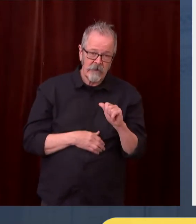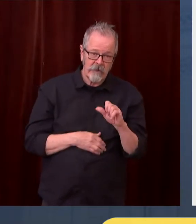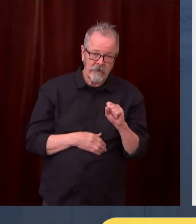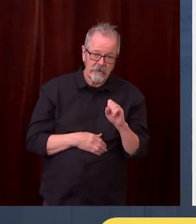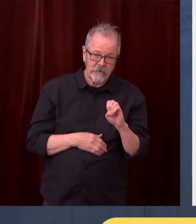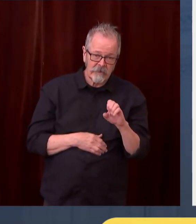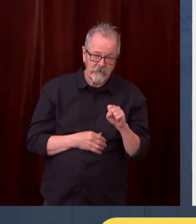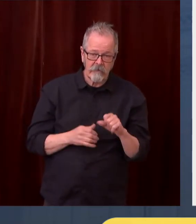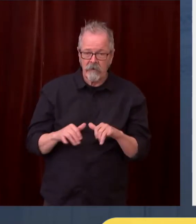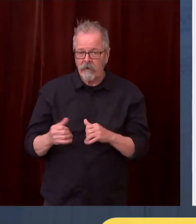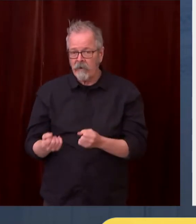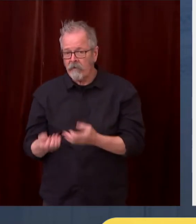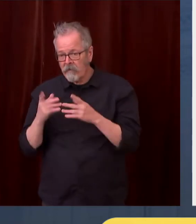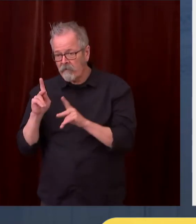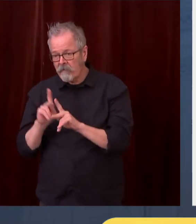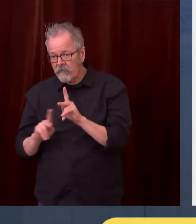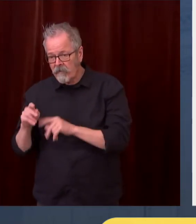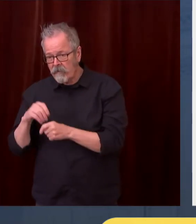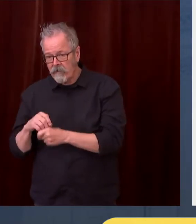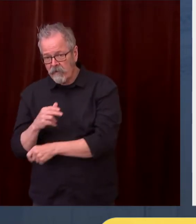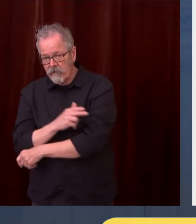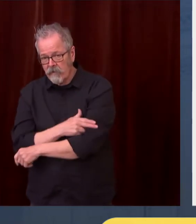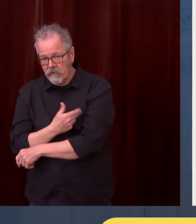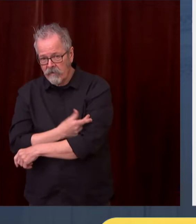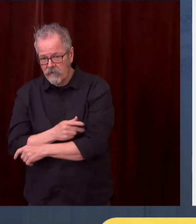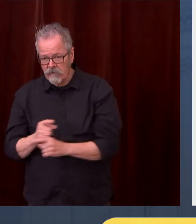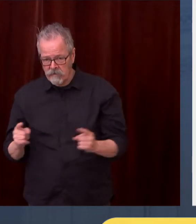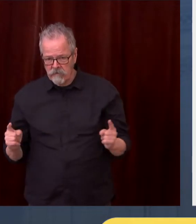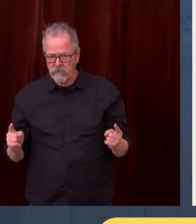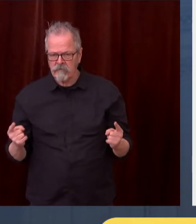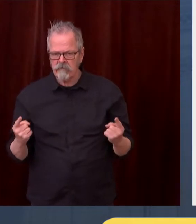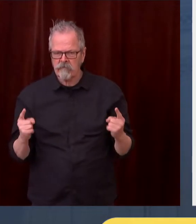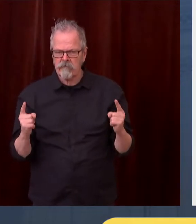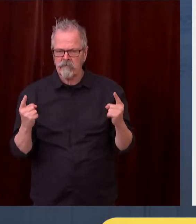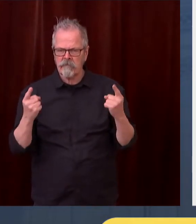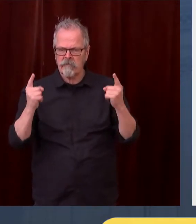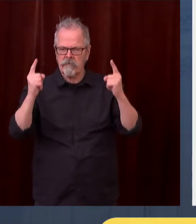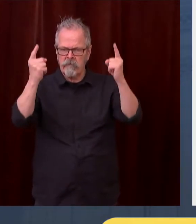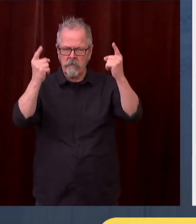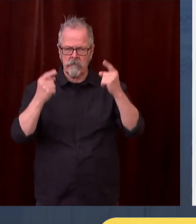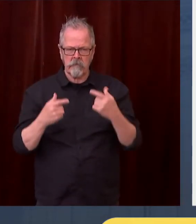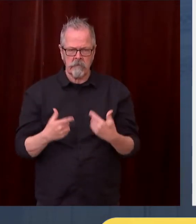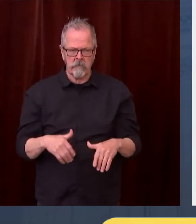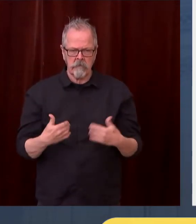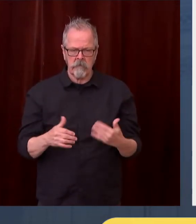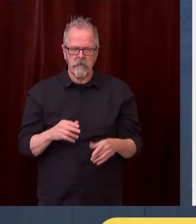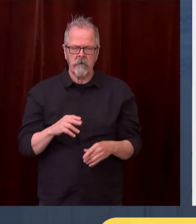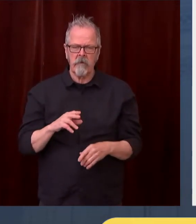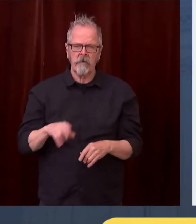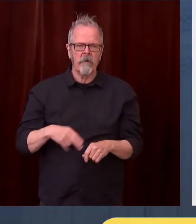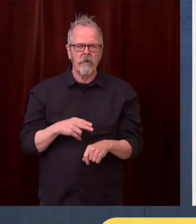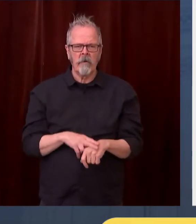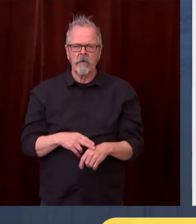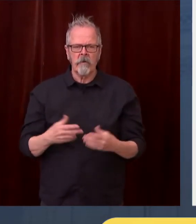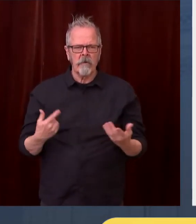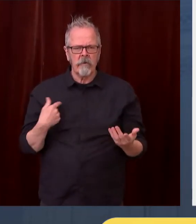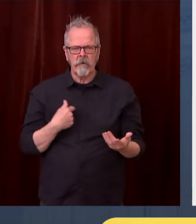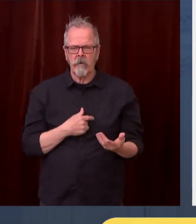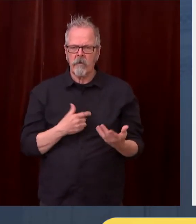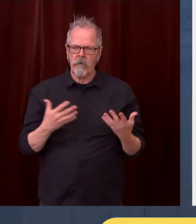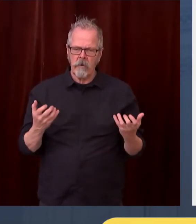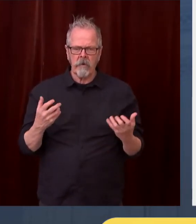important that while we do want to look ahead as similar to what California is doing, and we are just as interested in reopening and getting to that